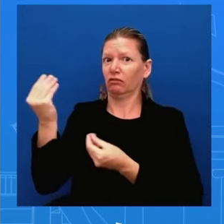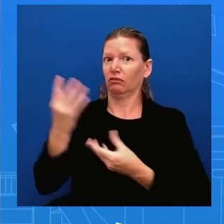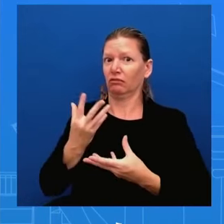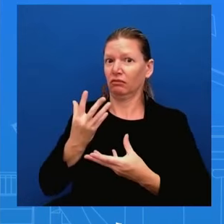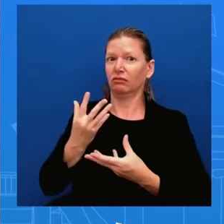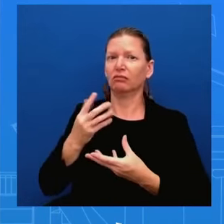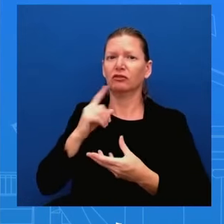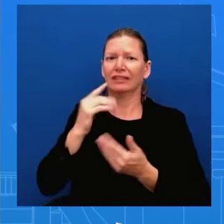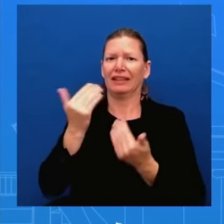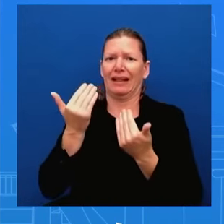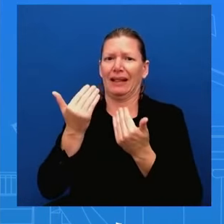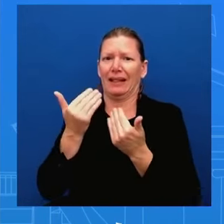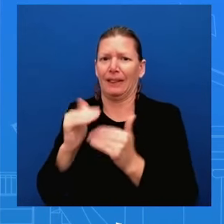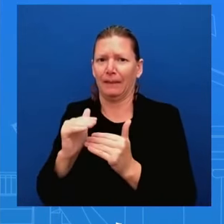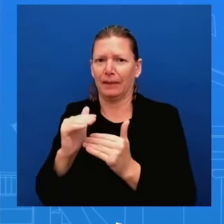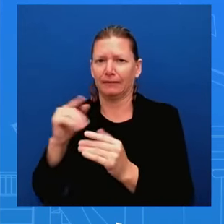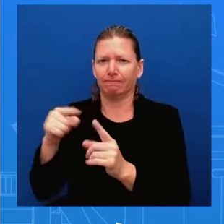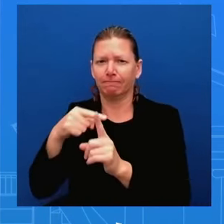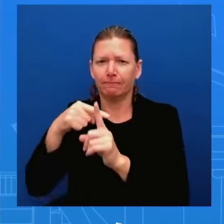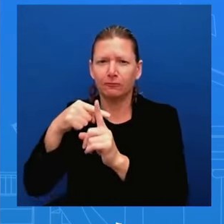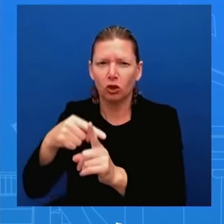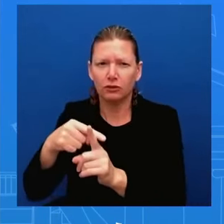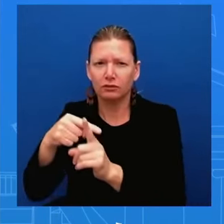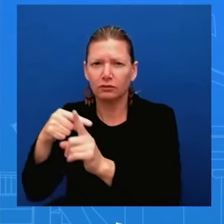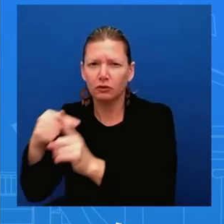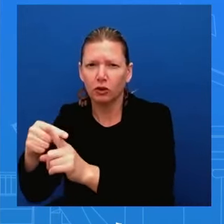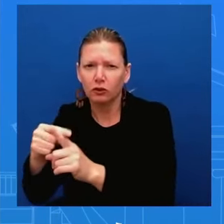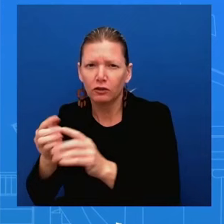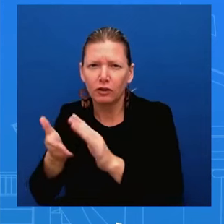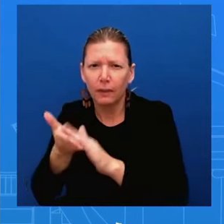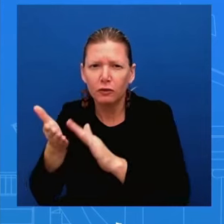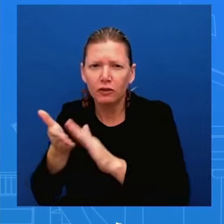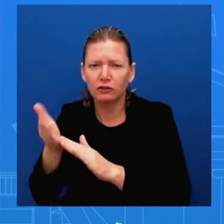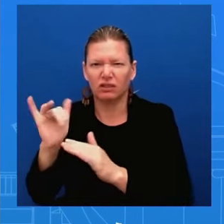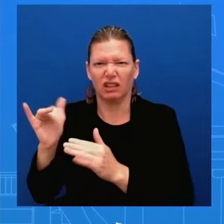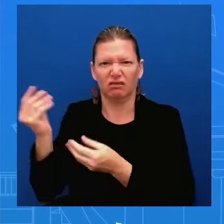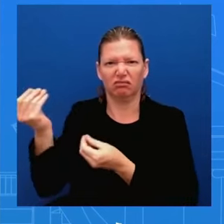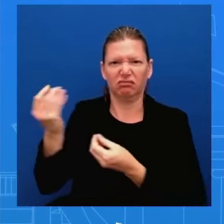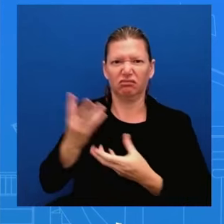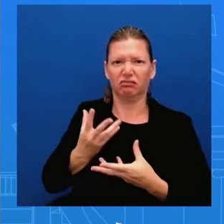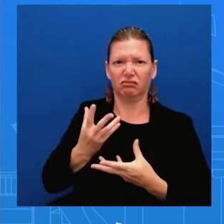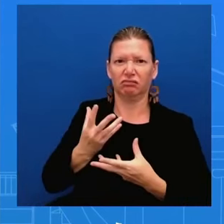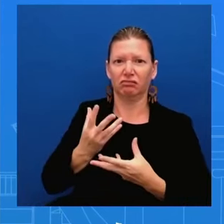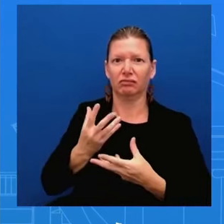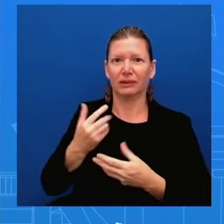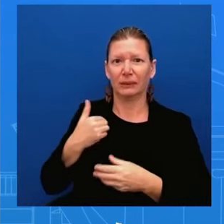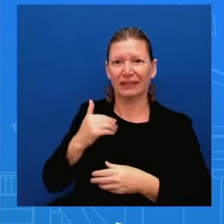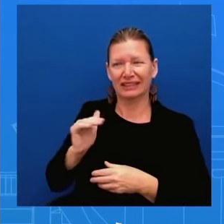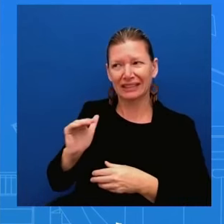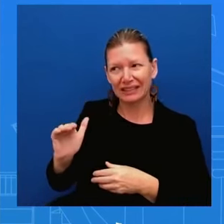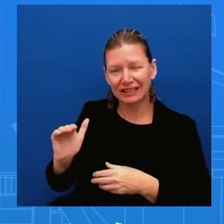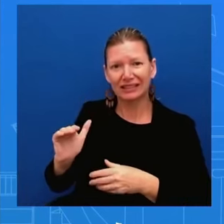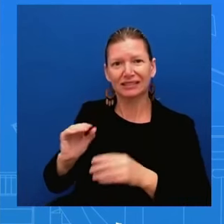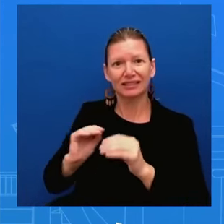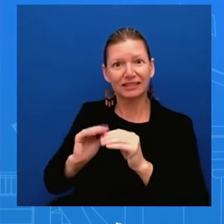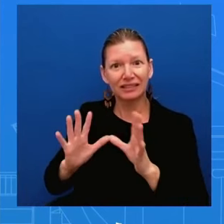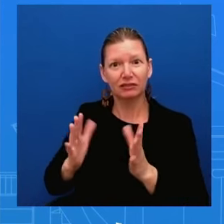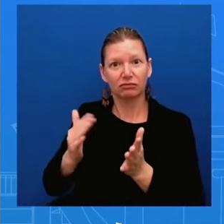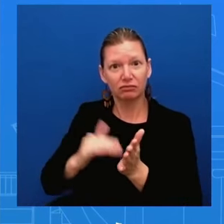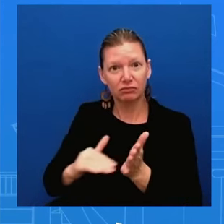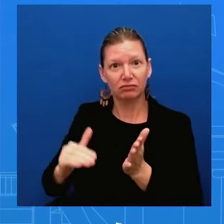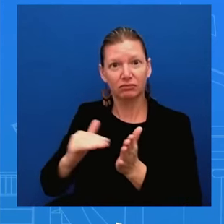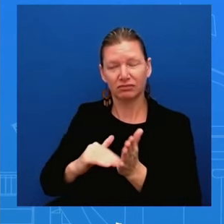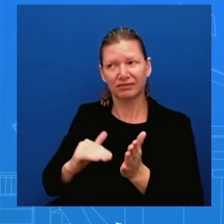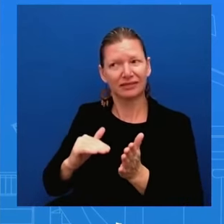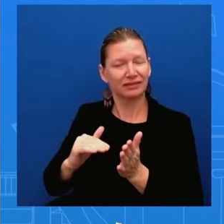and we have been very clear we have been very clear about how we feel about our concerns privately and publicly about a potential major operation